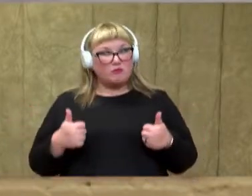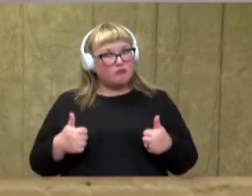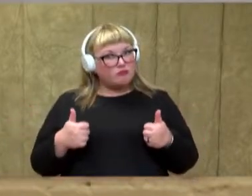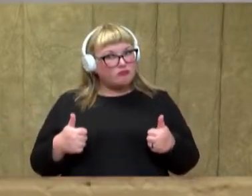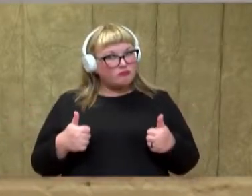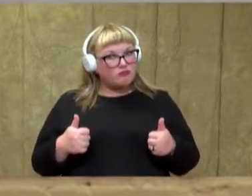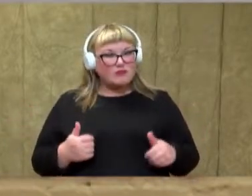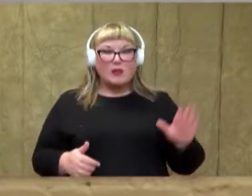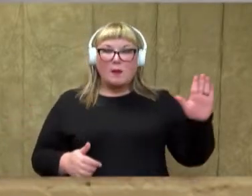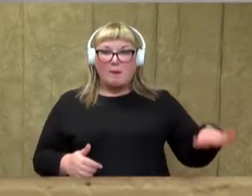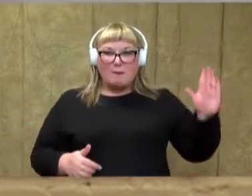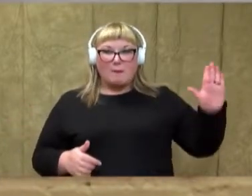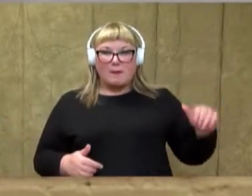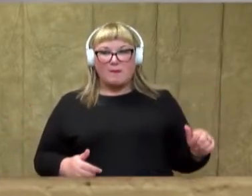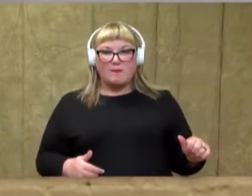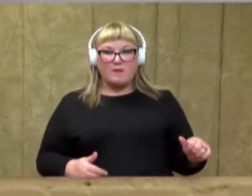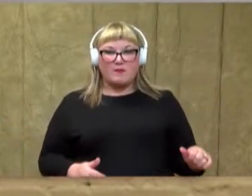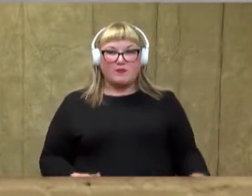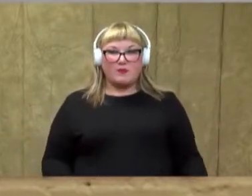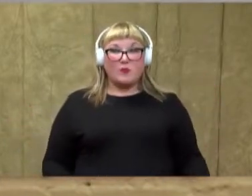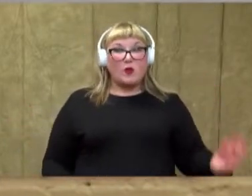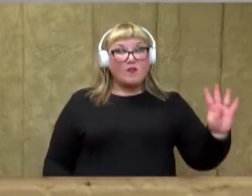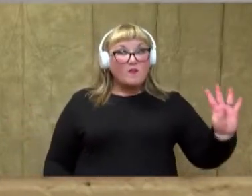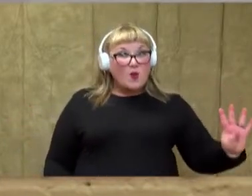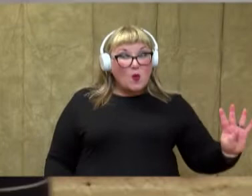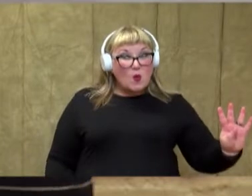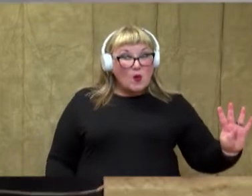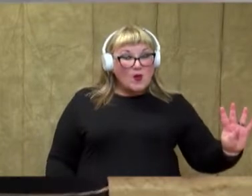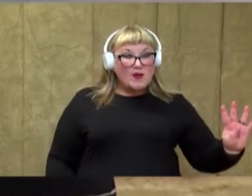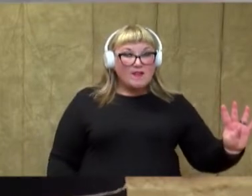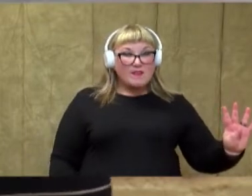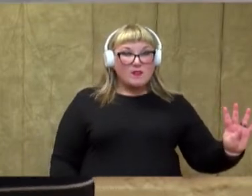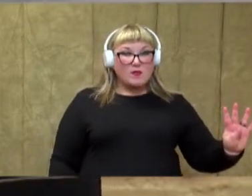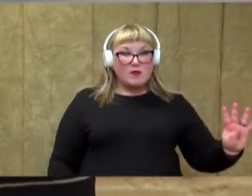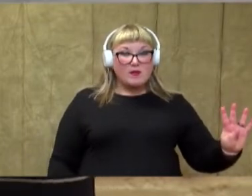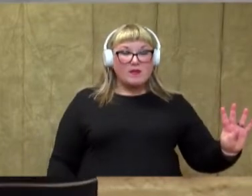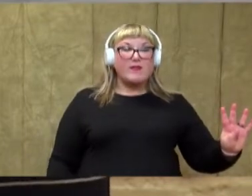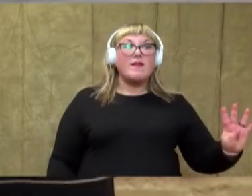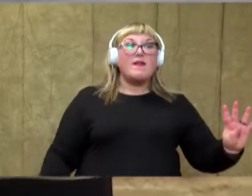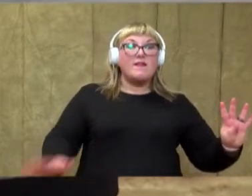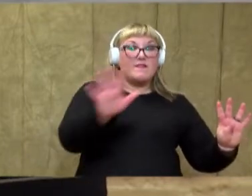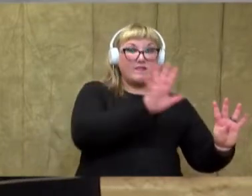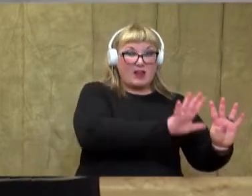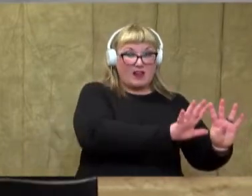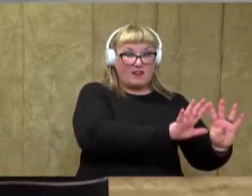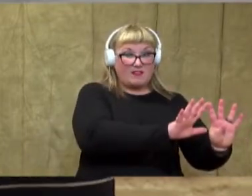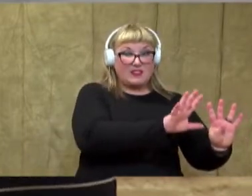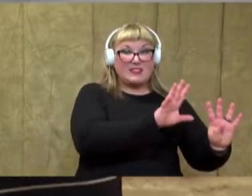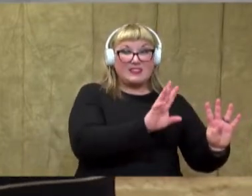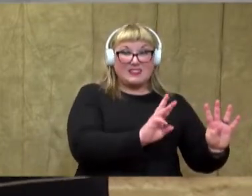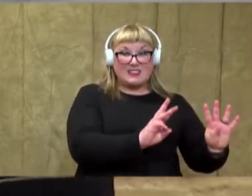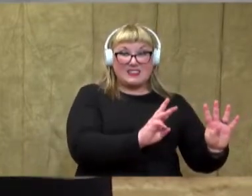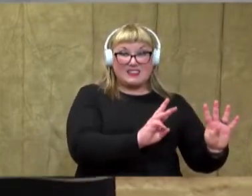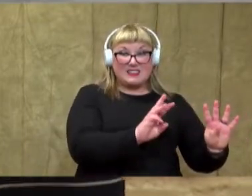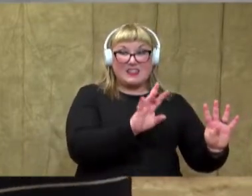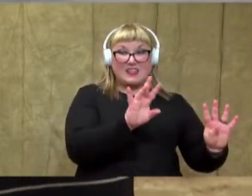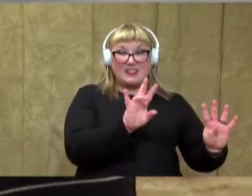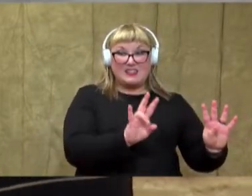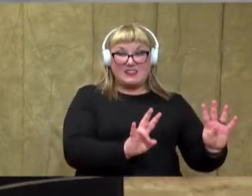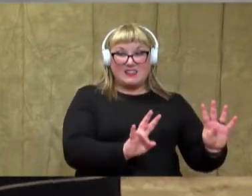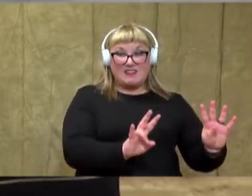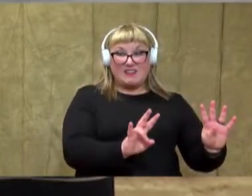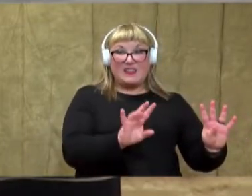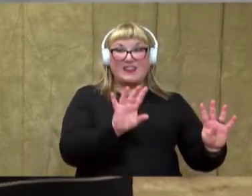Good job. Let's pop it again. And it's 4. Let's count on from 4, 5, 6,